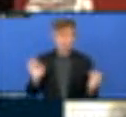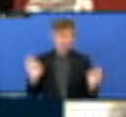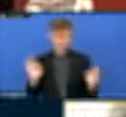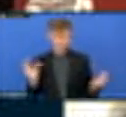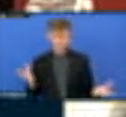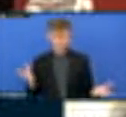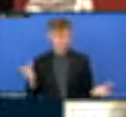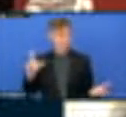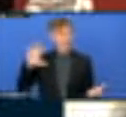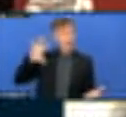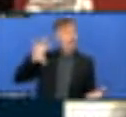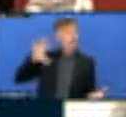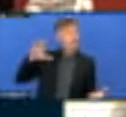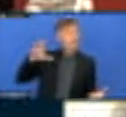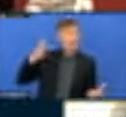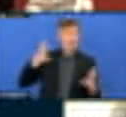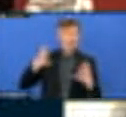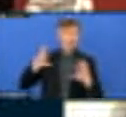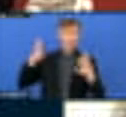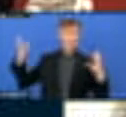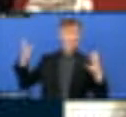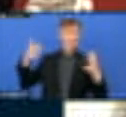question I would like ask the panelists. Thank you.